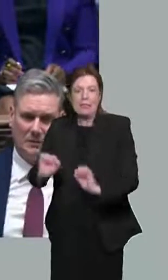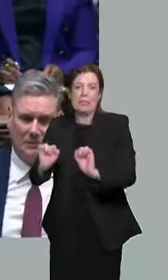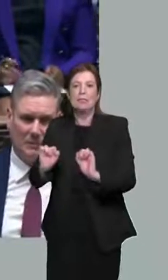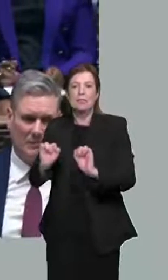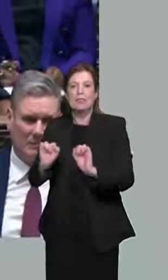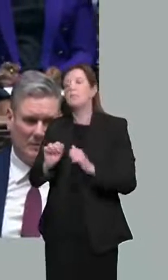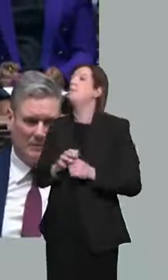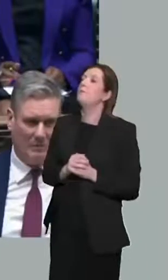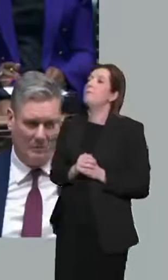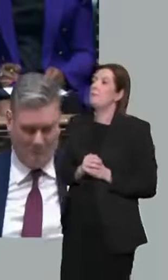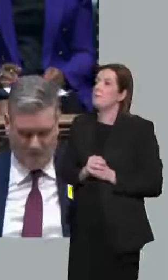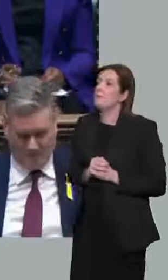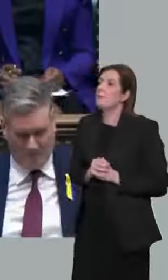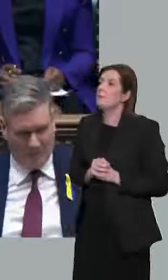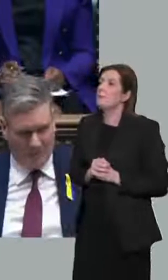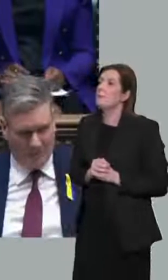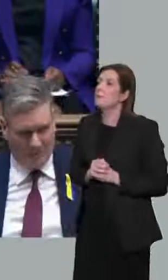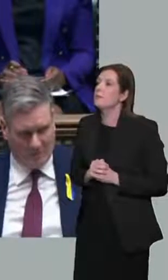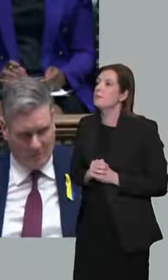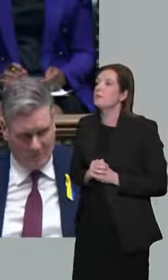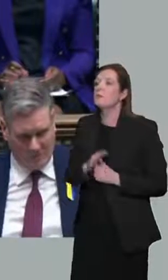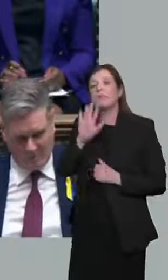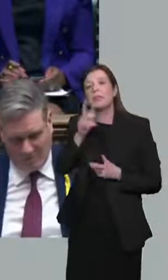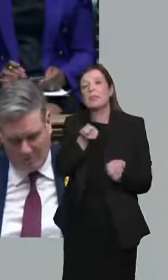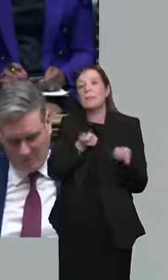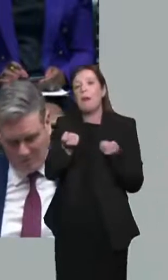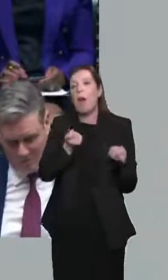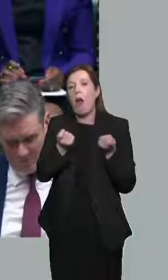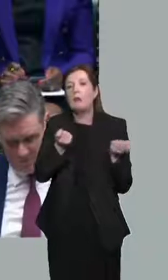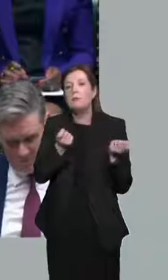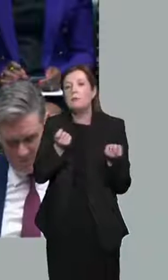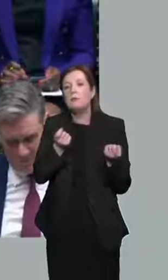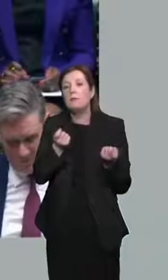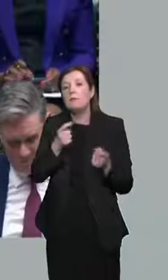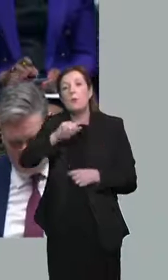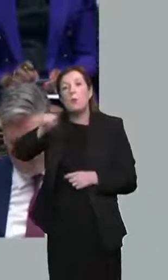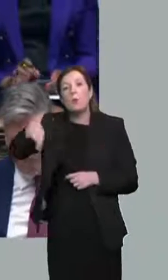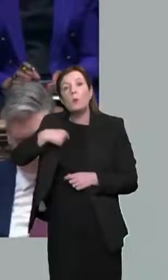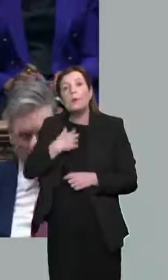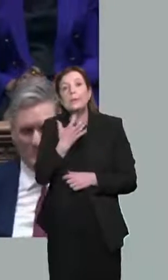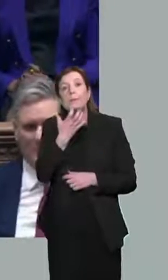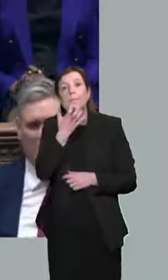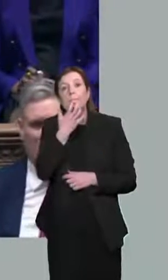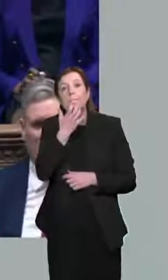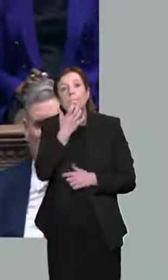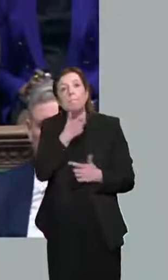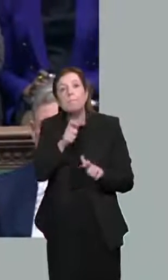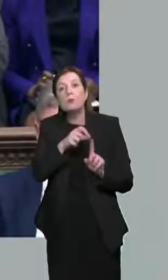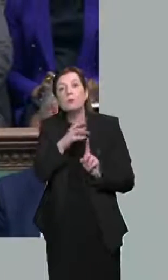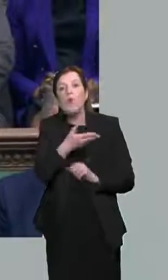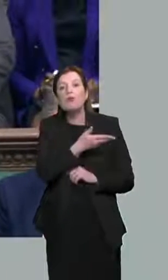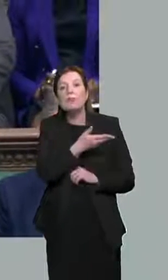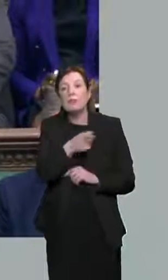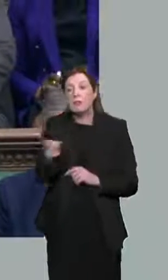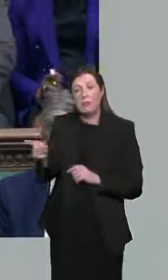The truth is, Mr Speaker, people can no longer afford the Conservatives. Working families